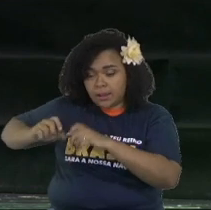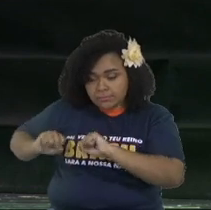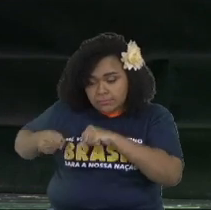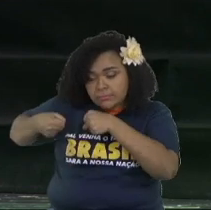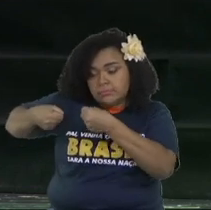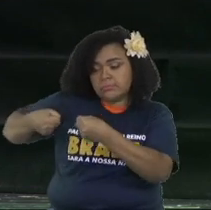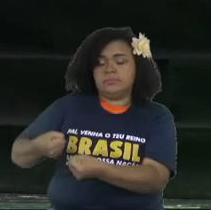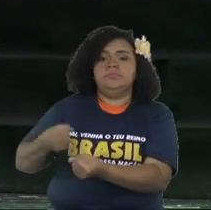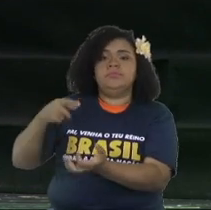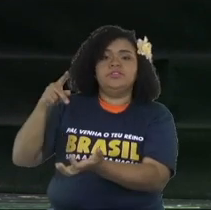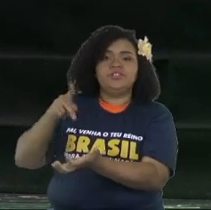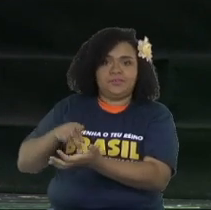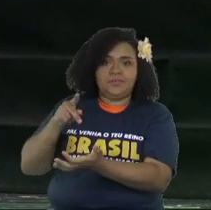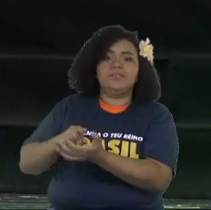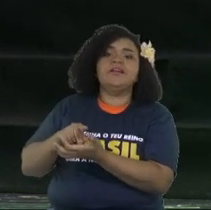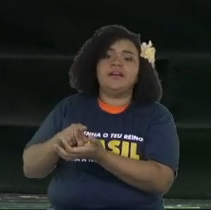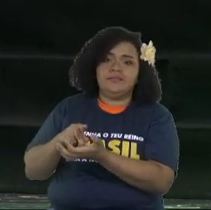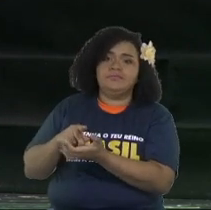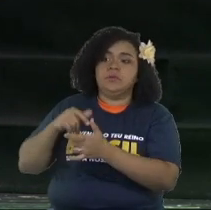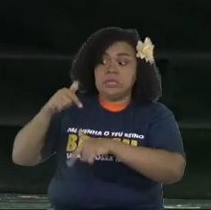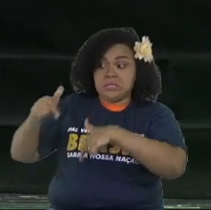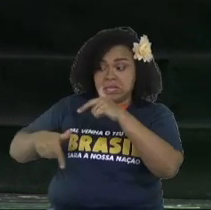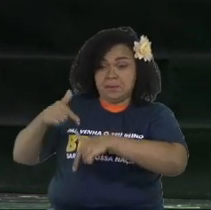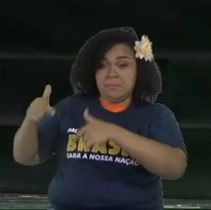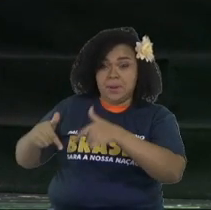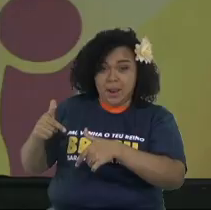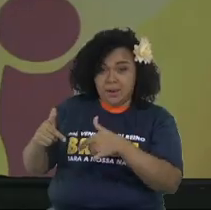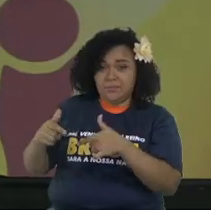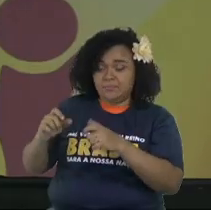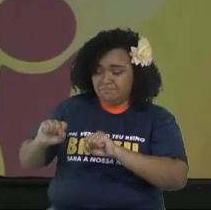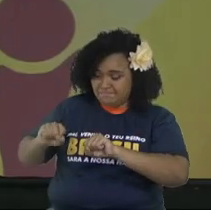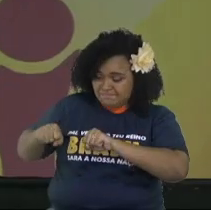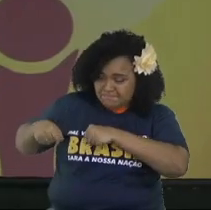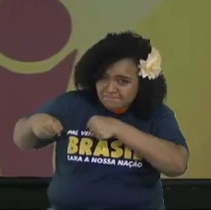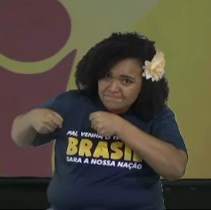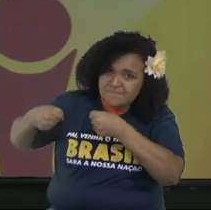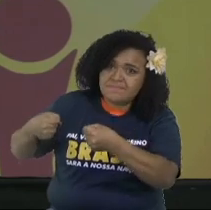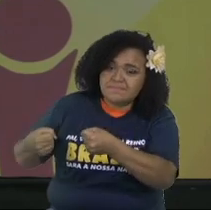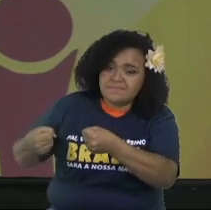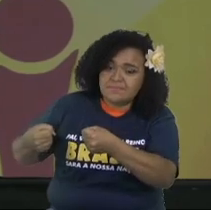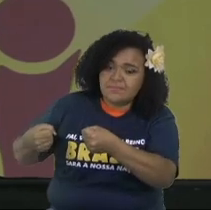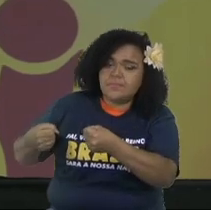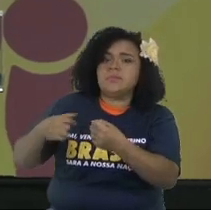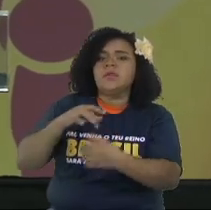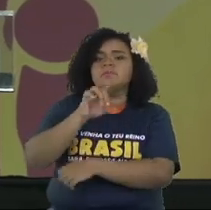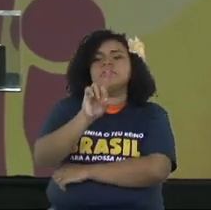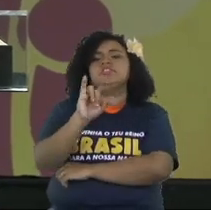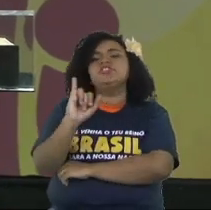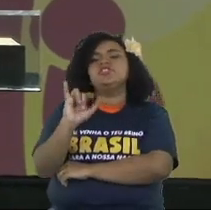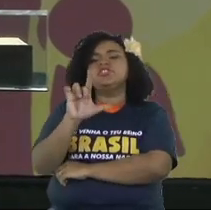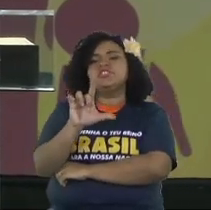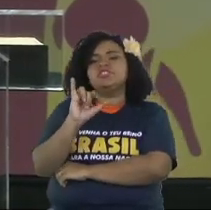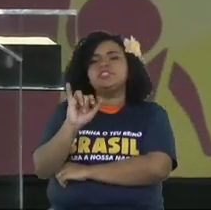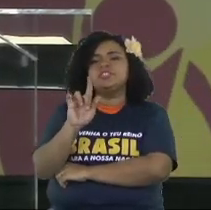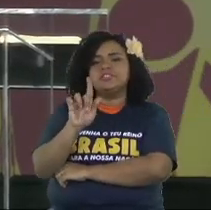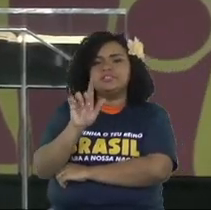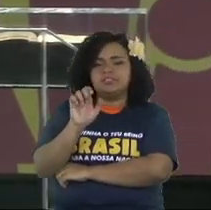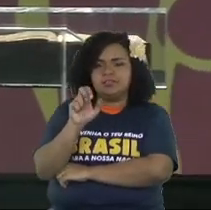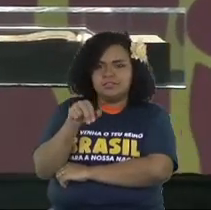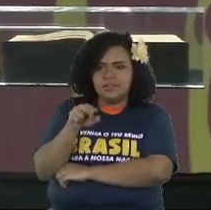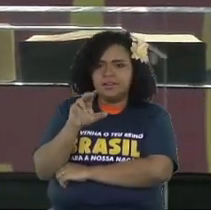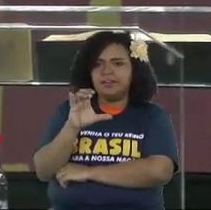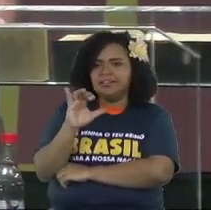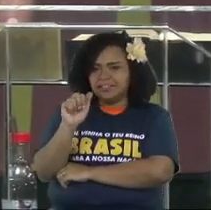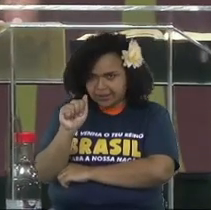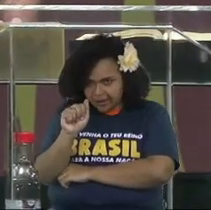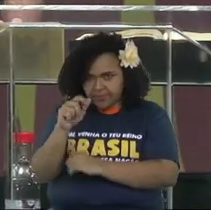Diligent and work hard. Being diligent and work hard. What is being diligent? Diligent